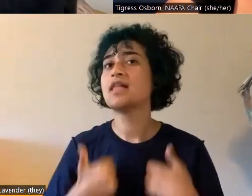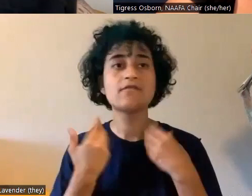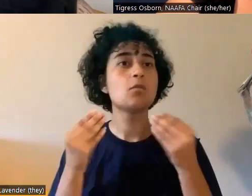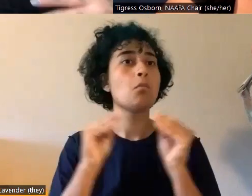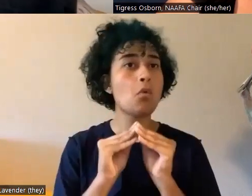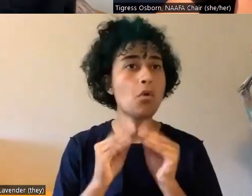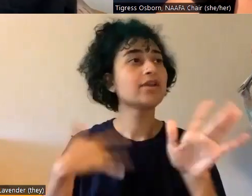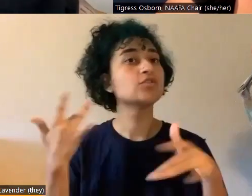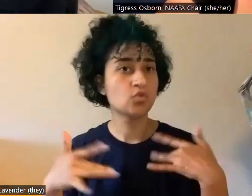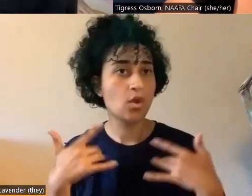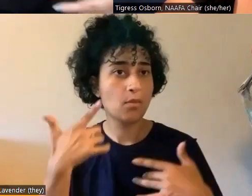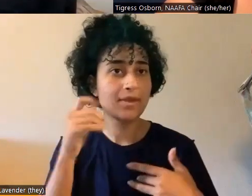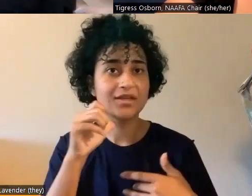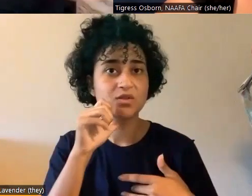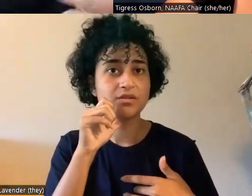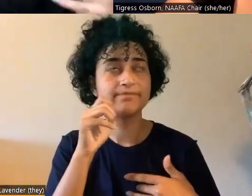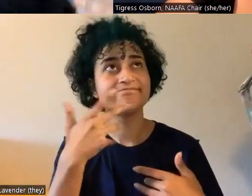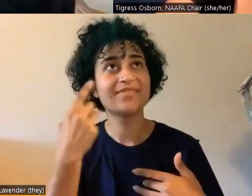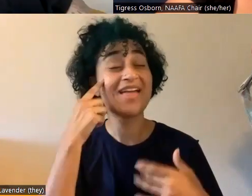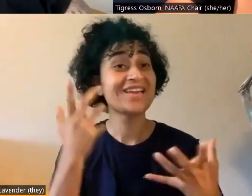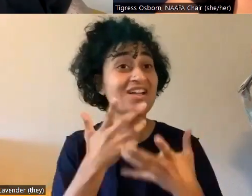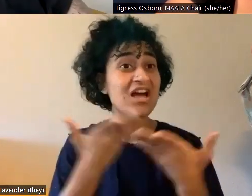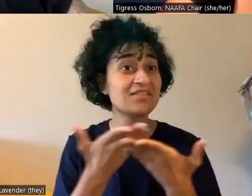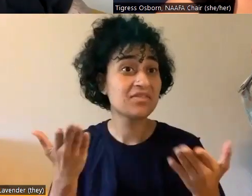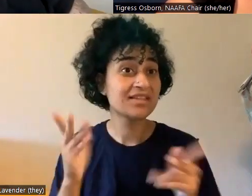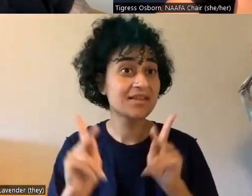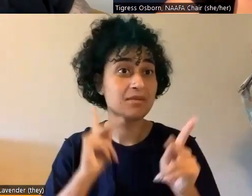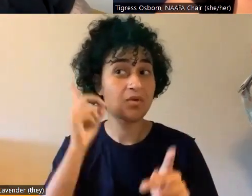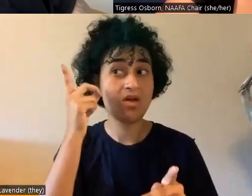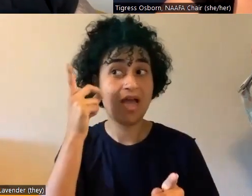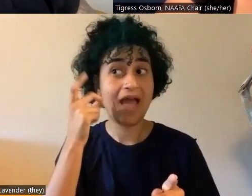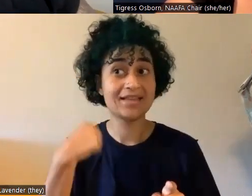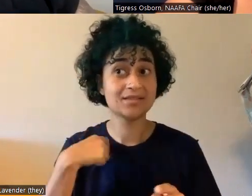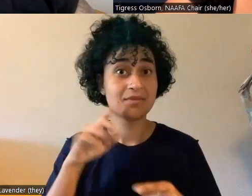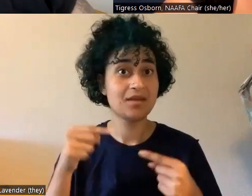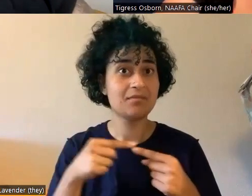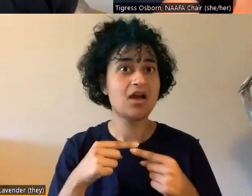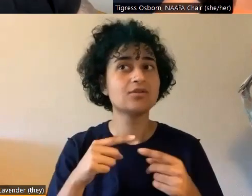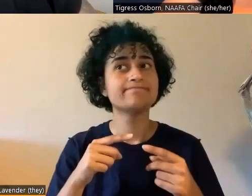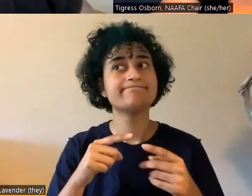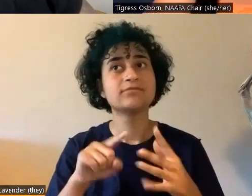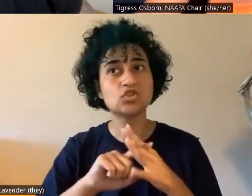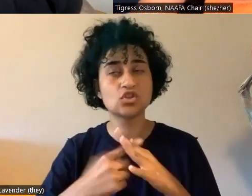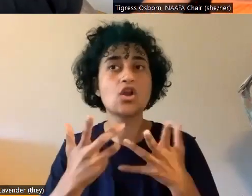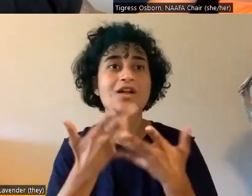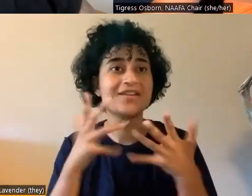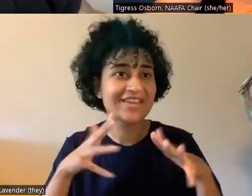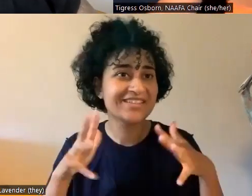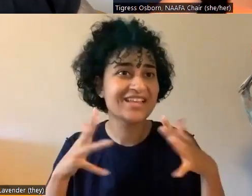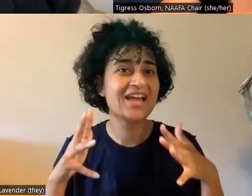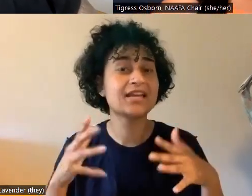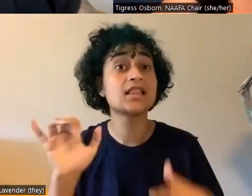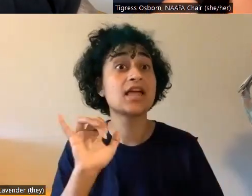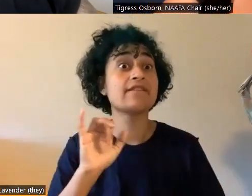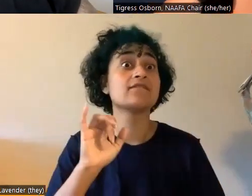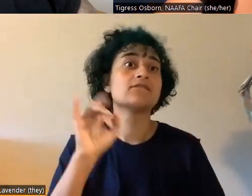because we're not so, I think a lot of the things that people ask me about cause a lot of anxiety. One of the biggest around like flying.